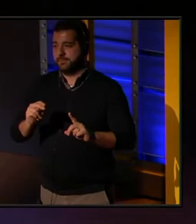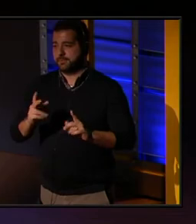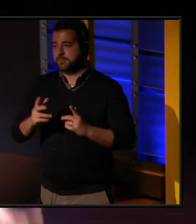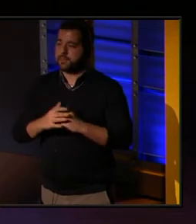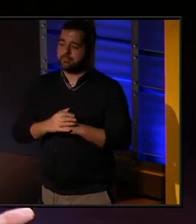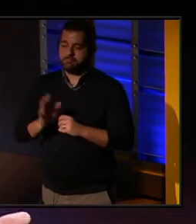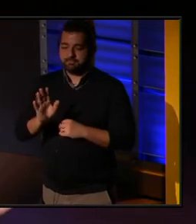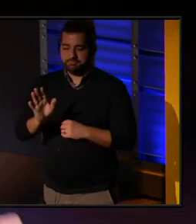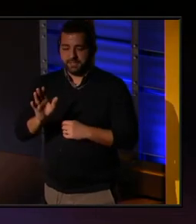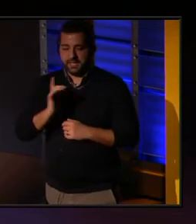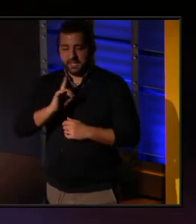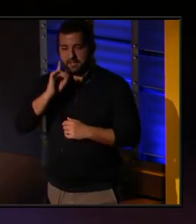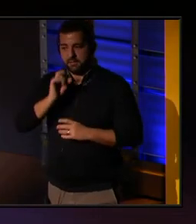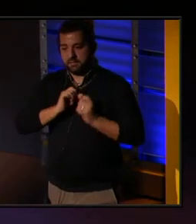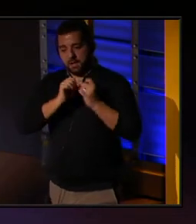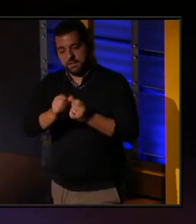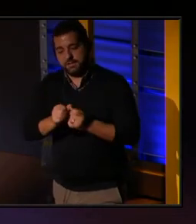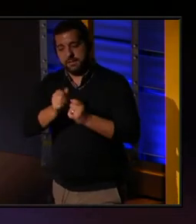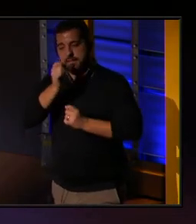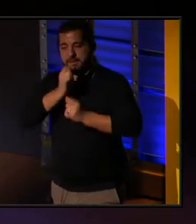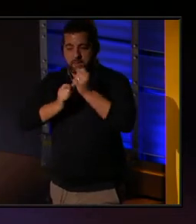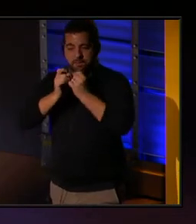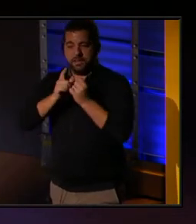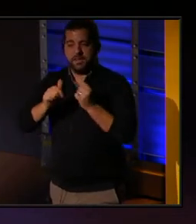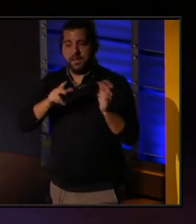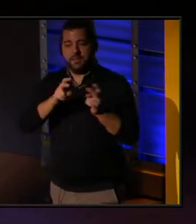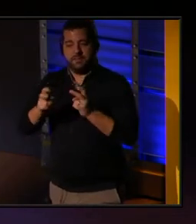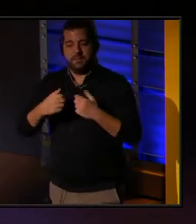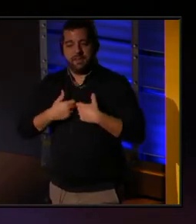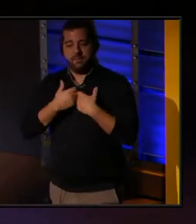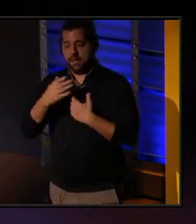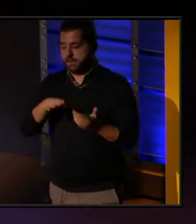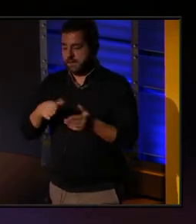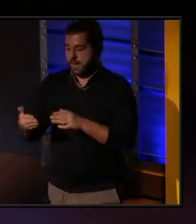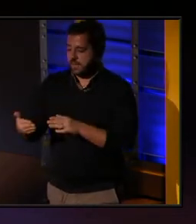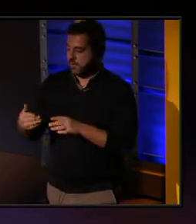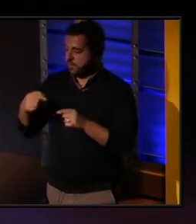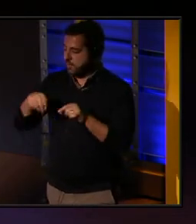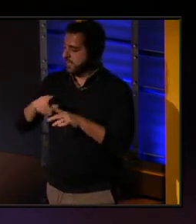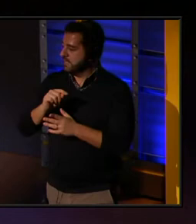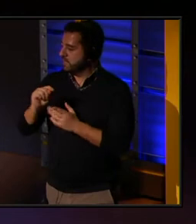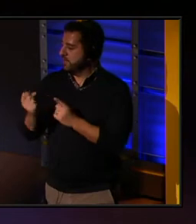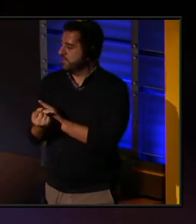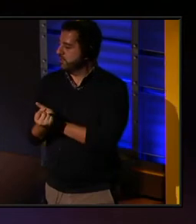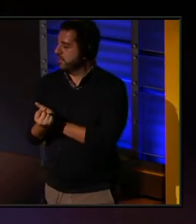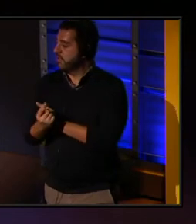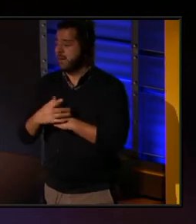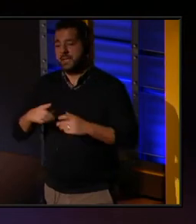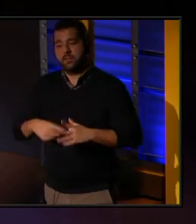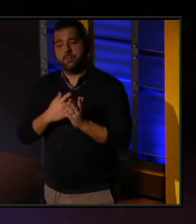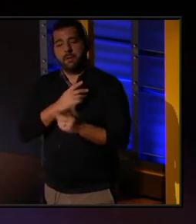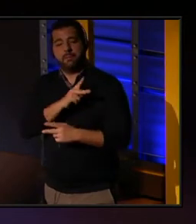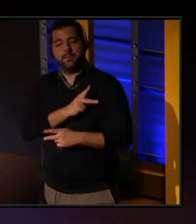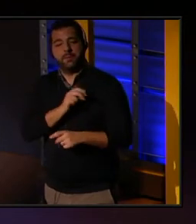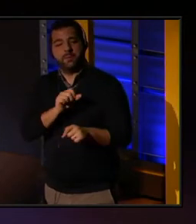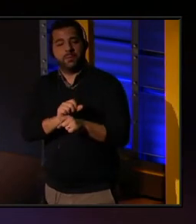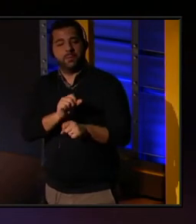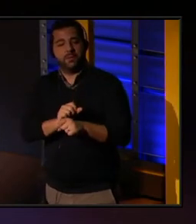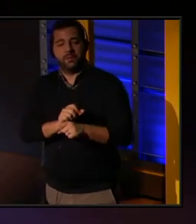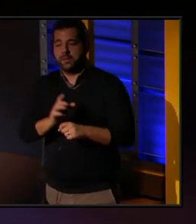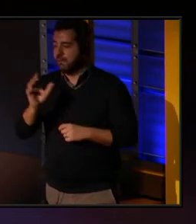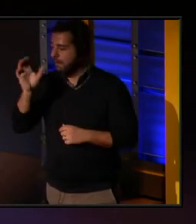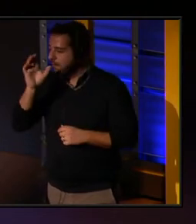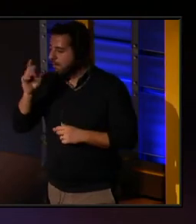so I think I was constantly dealing with themes of life and death, but in these situations, and I had begun my personal work exploring